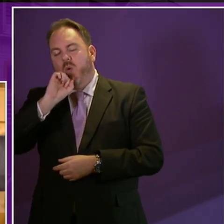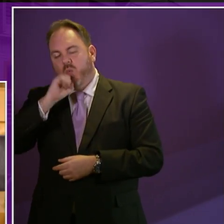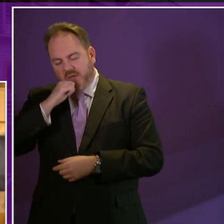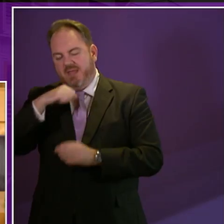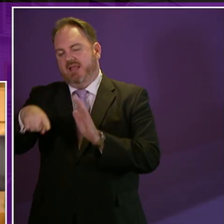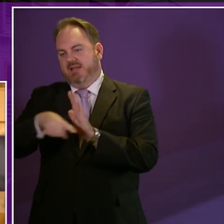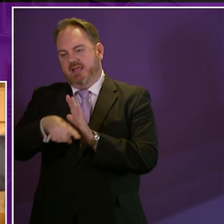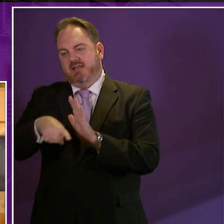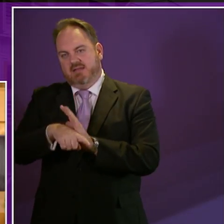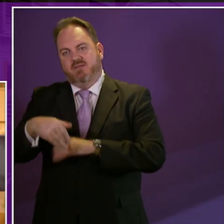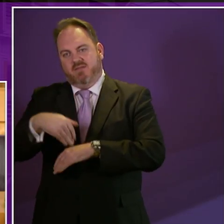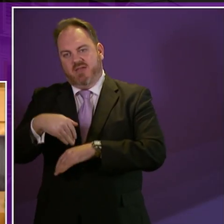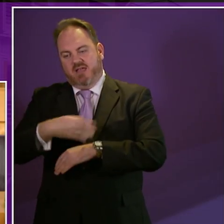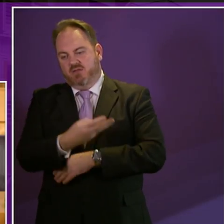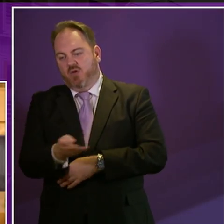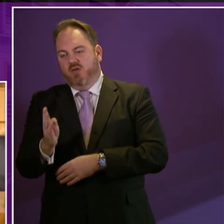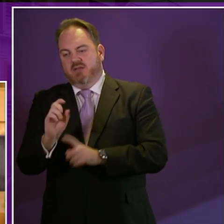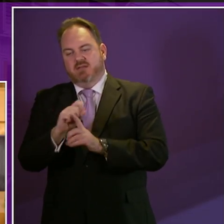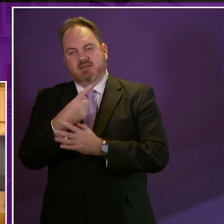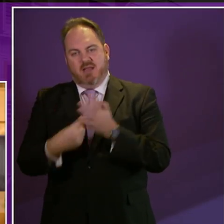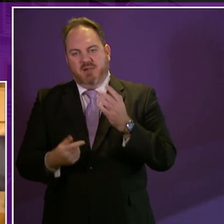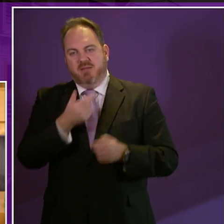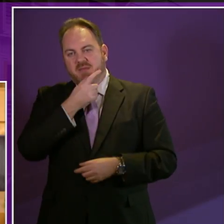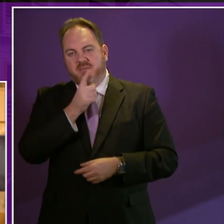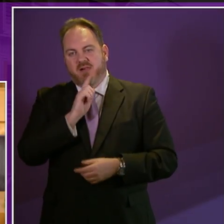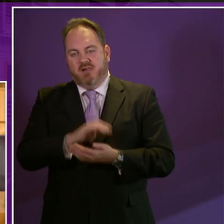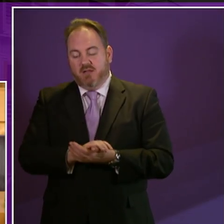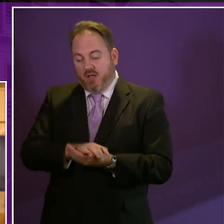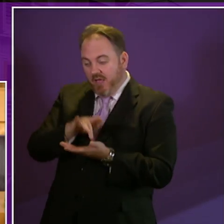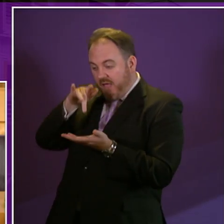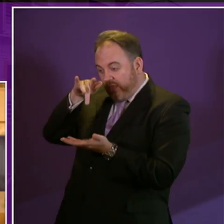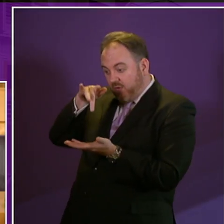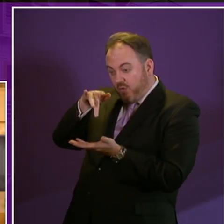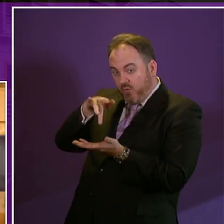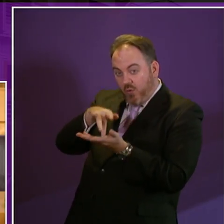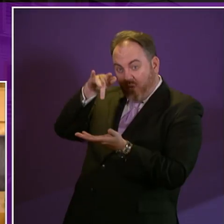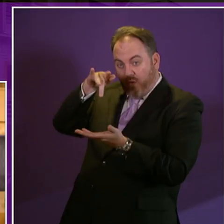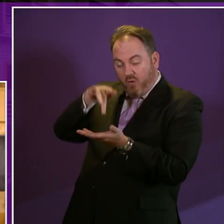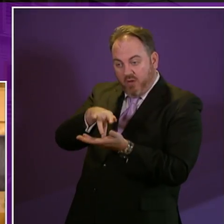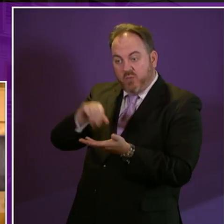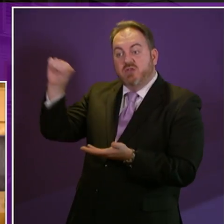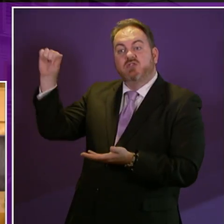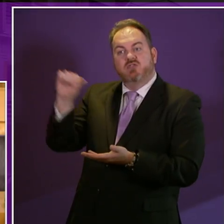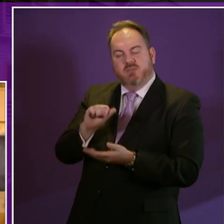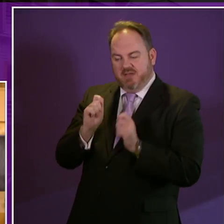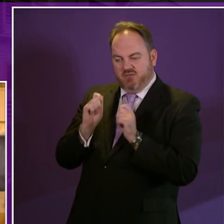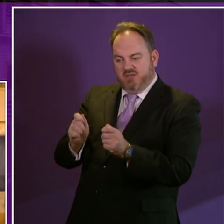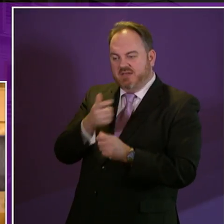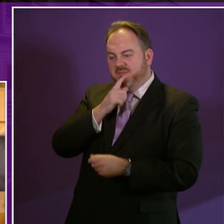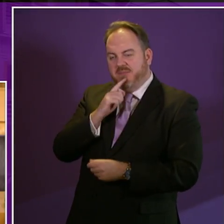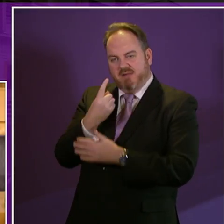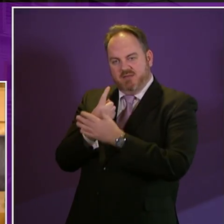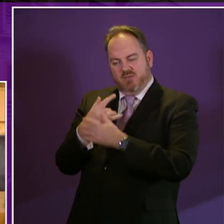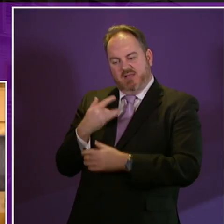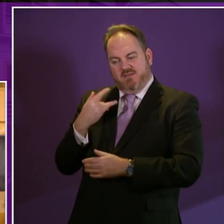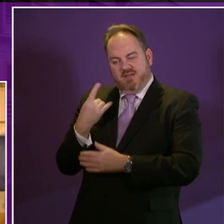on people with disabilities it says the core elements of the rights to be independent living being included in the